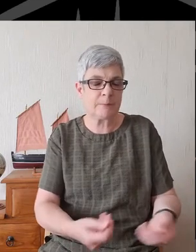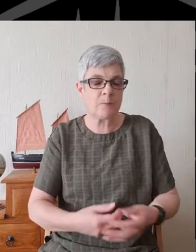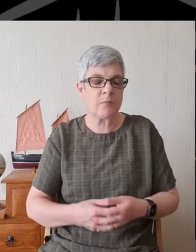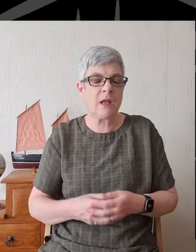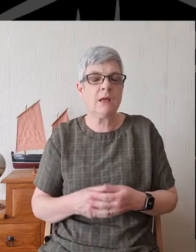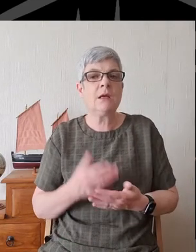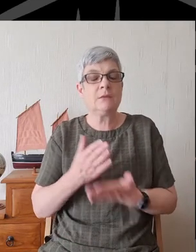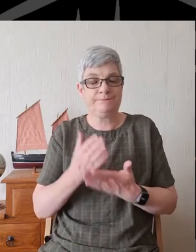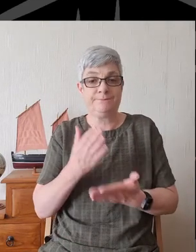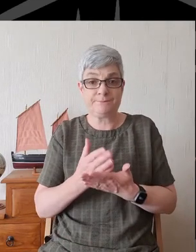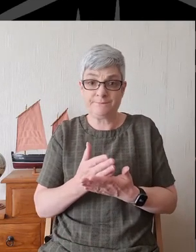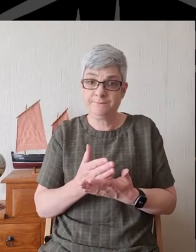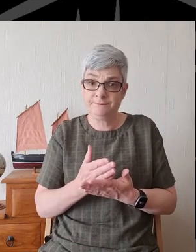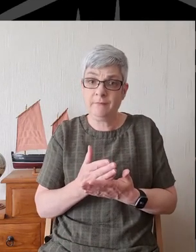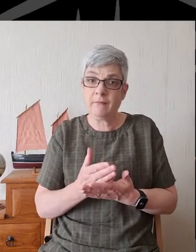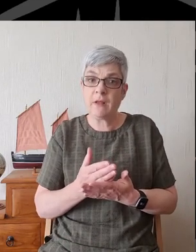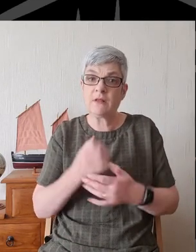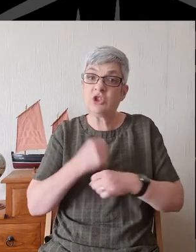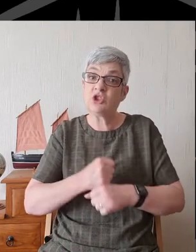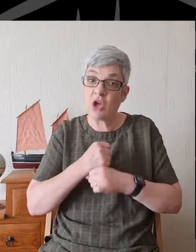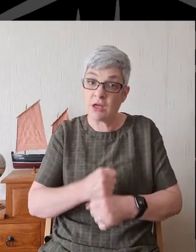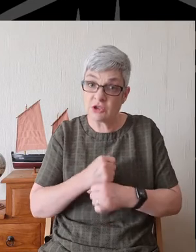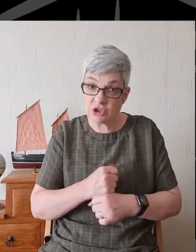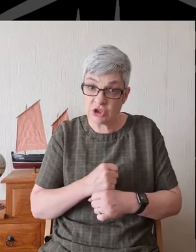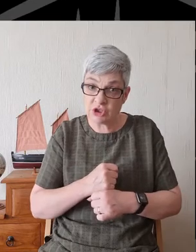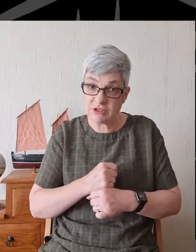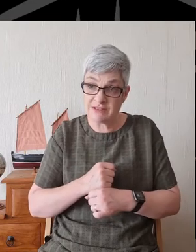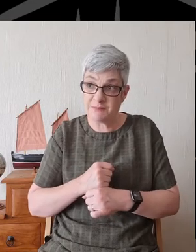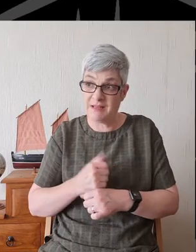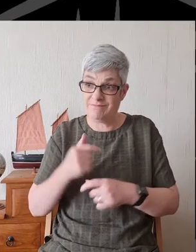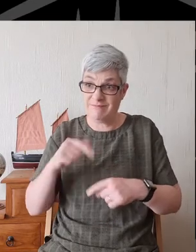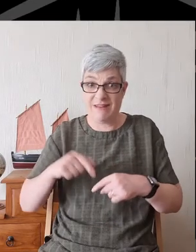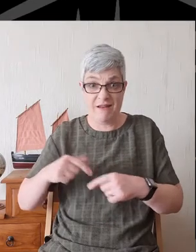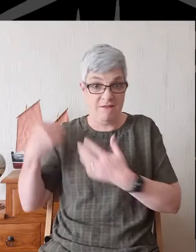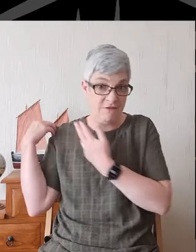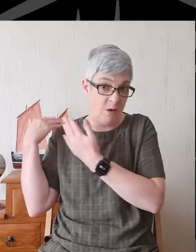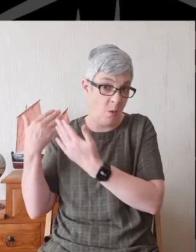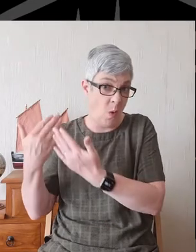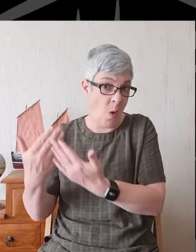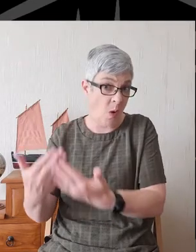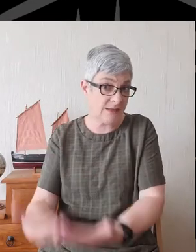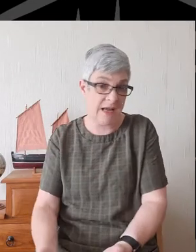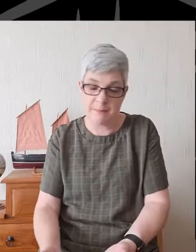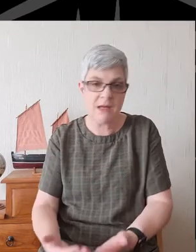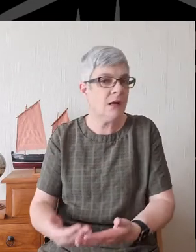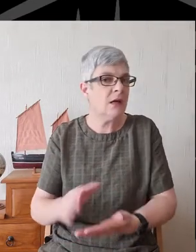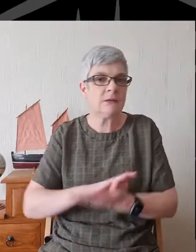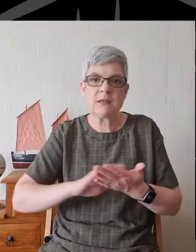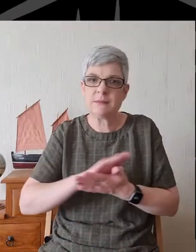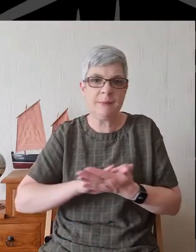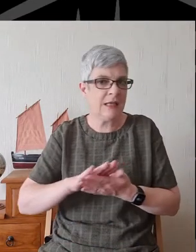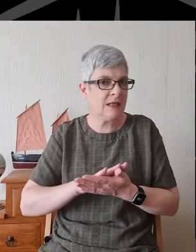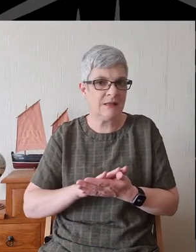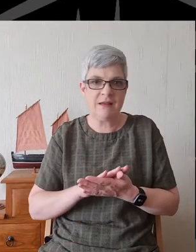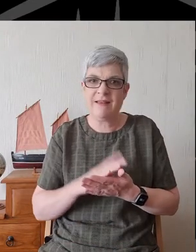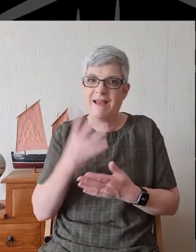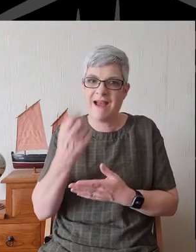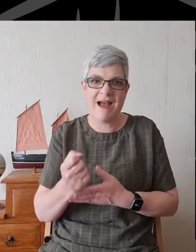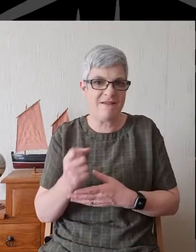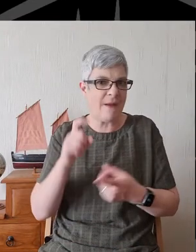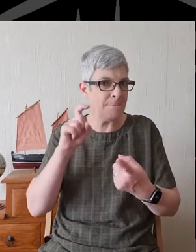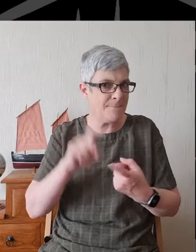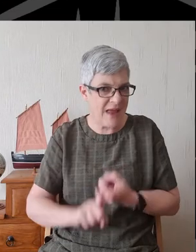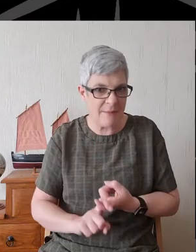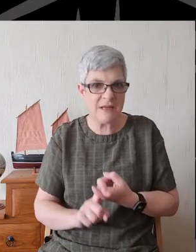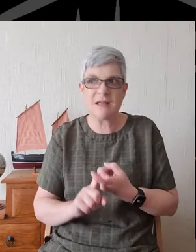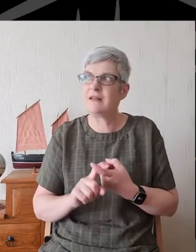and the fact that a church is long established doesn't guarantee that it has a permanent title to the glory